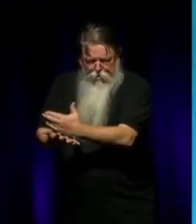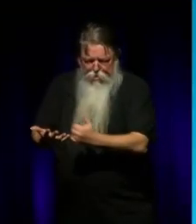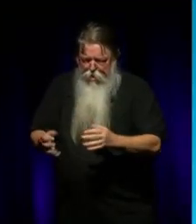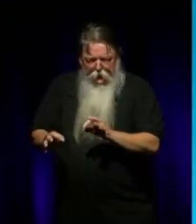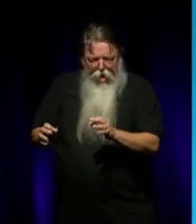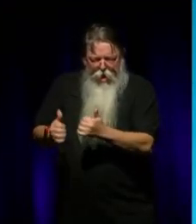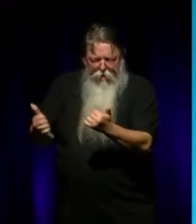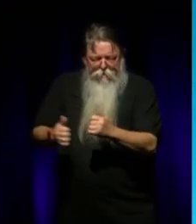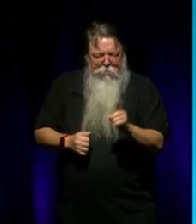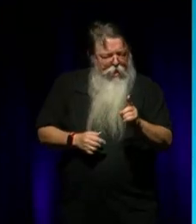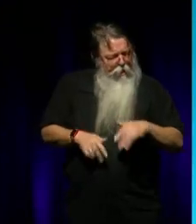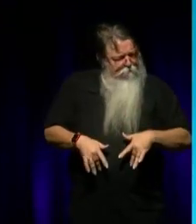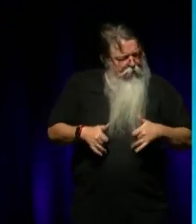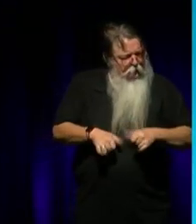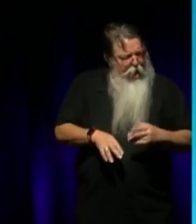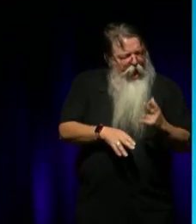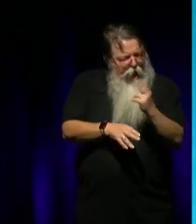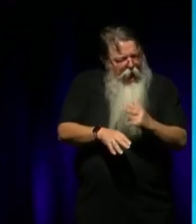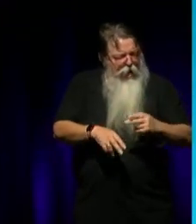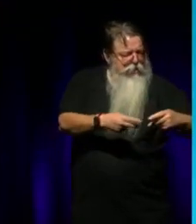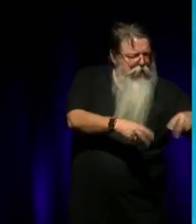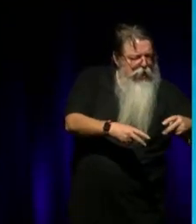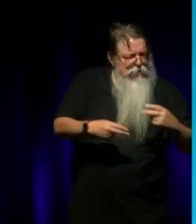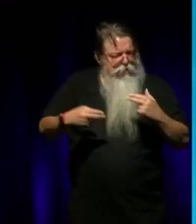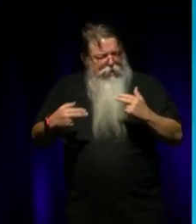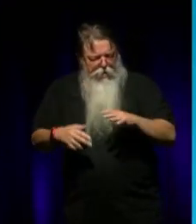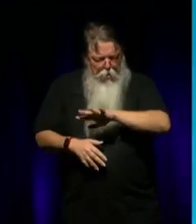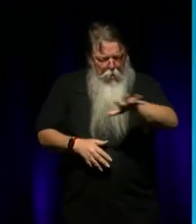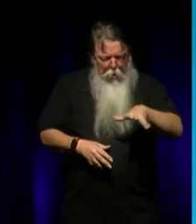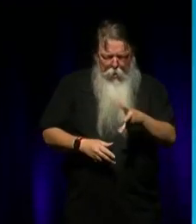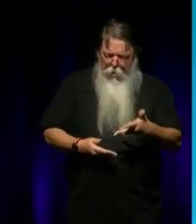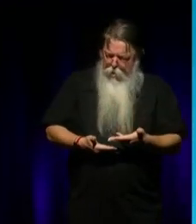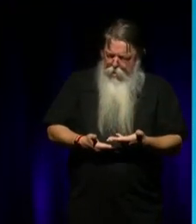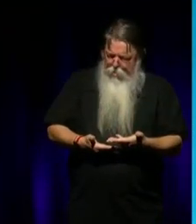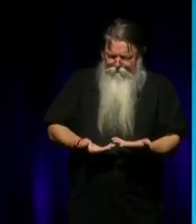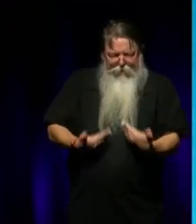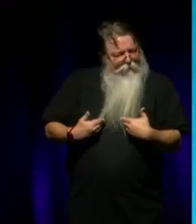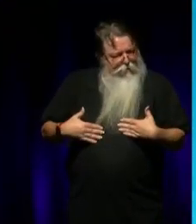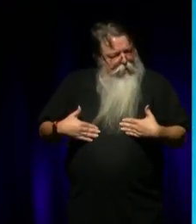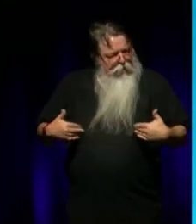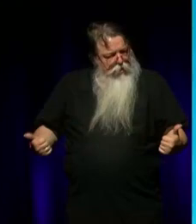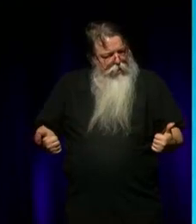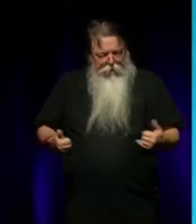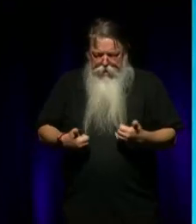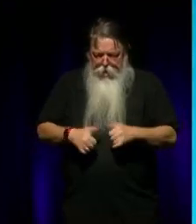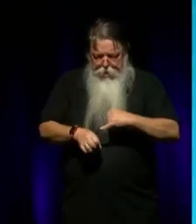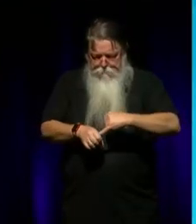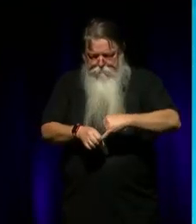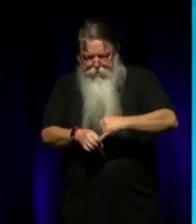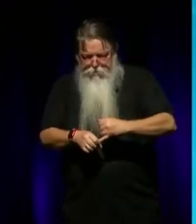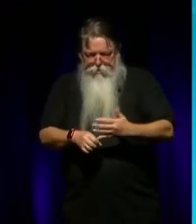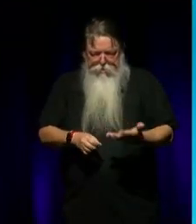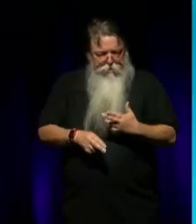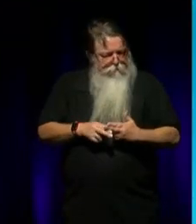art is a healer, it's a medicine, you know. And, and it's a huge part of, Aboriginal and Torres Strait people's lives. You know, it's part of their kinship